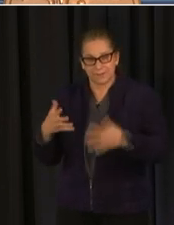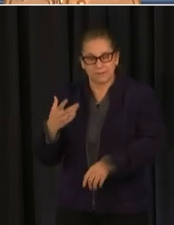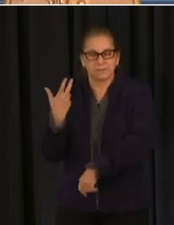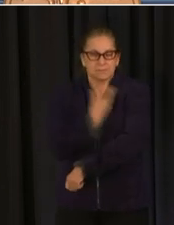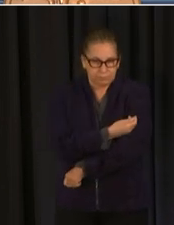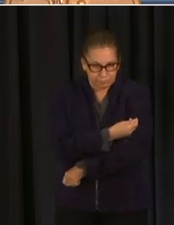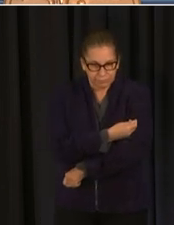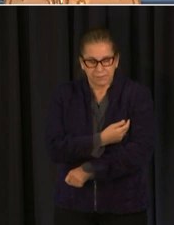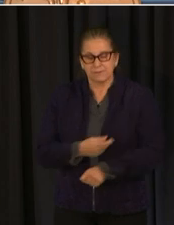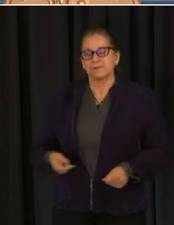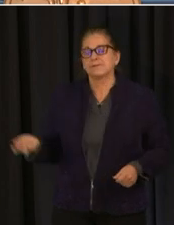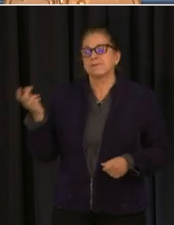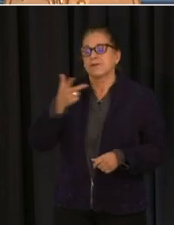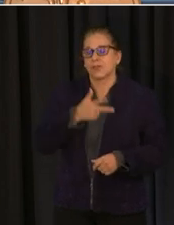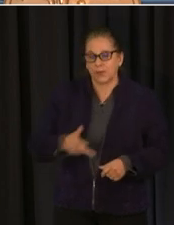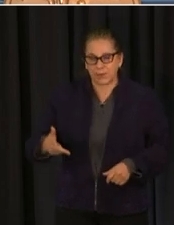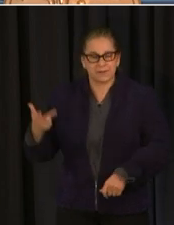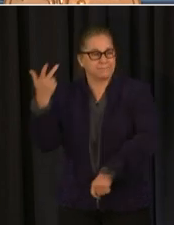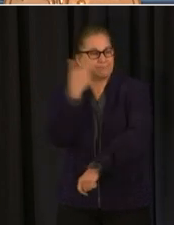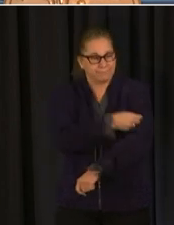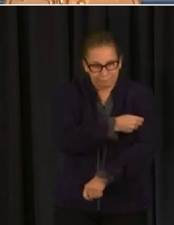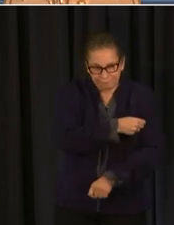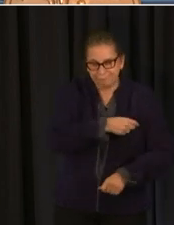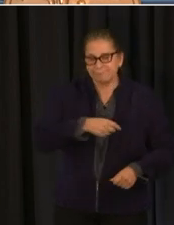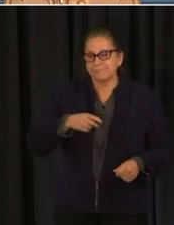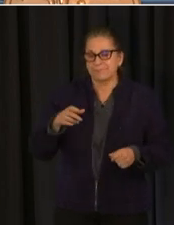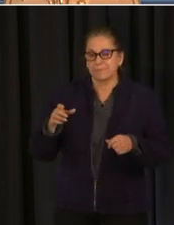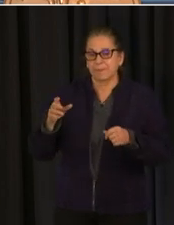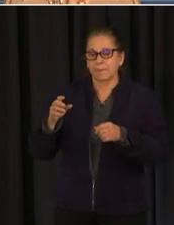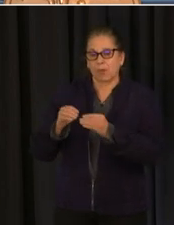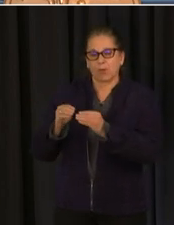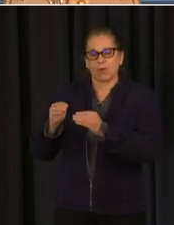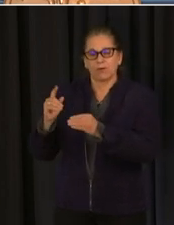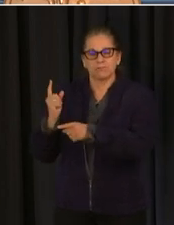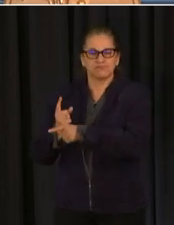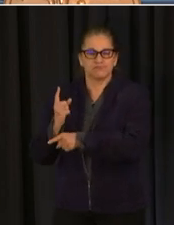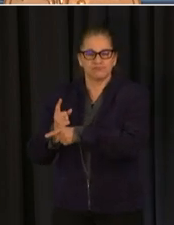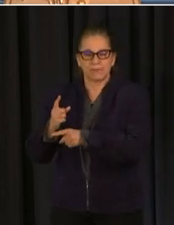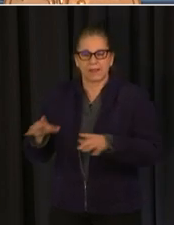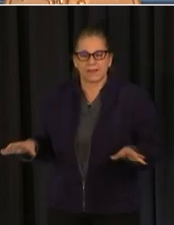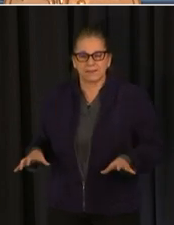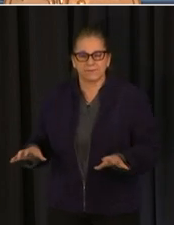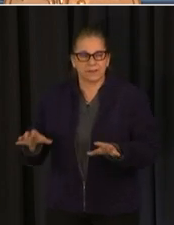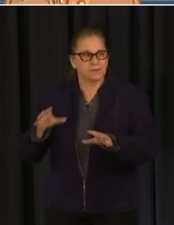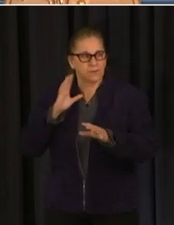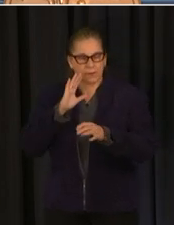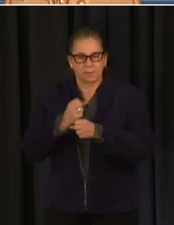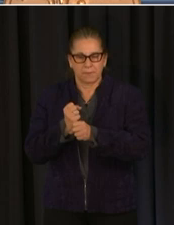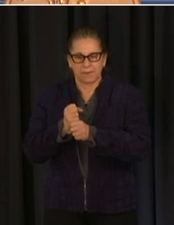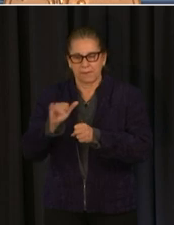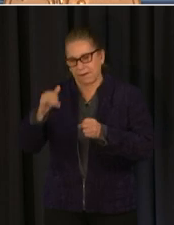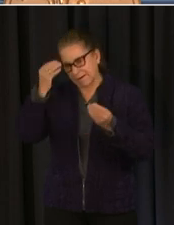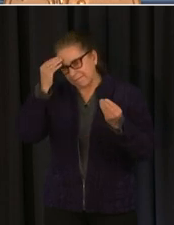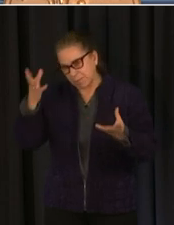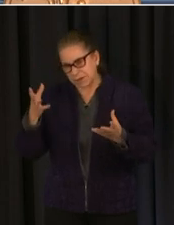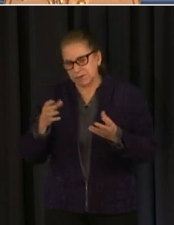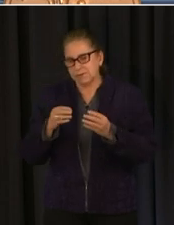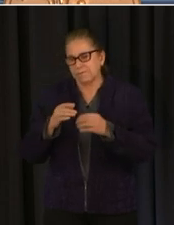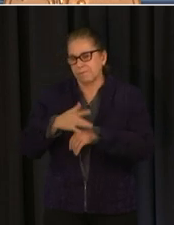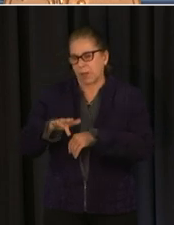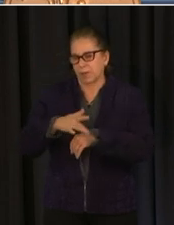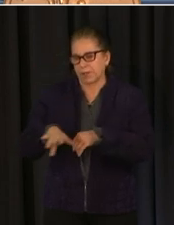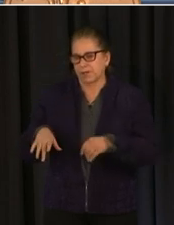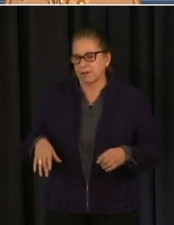and so i want to when we're going to make this graphic widely available i'm going to ask you to share it uh